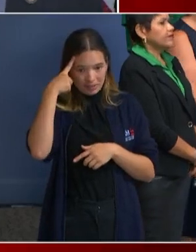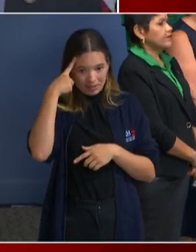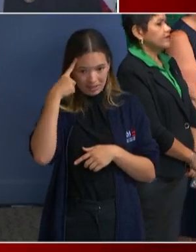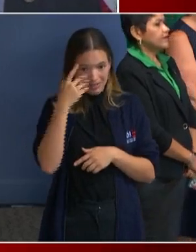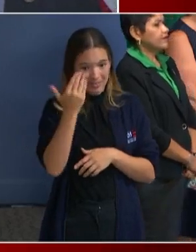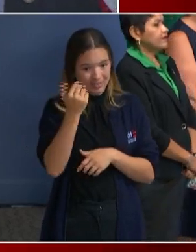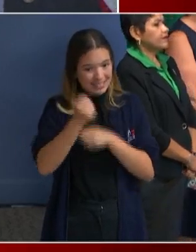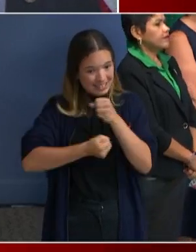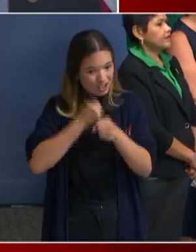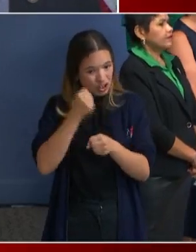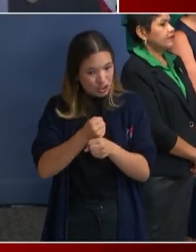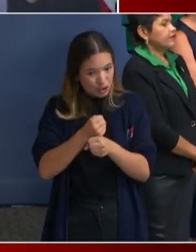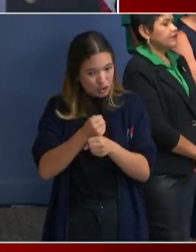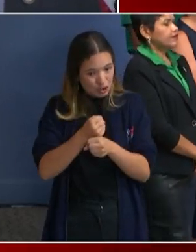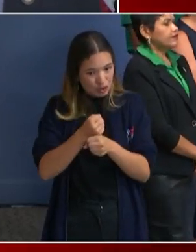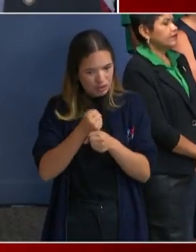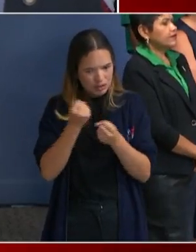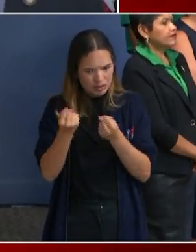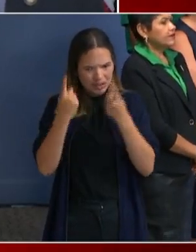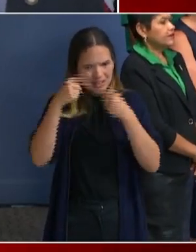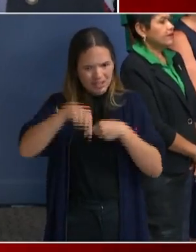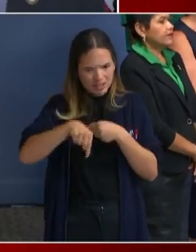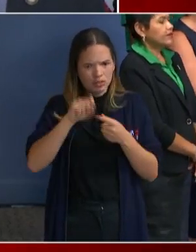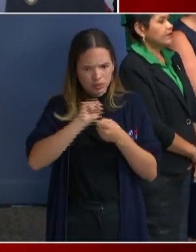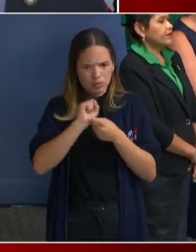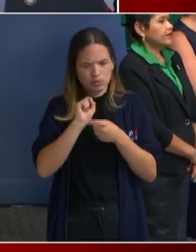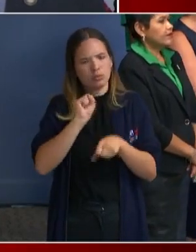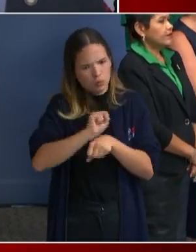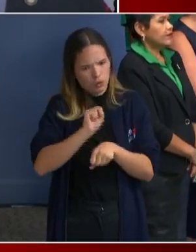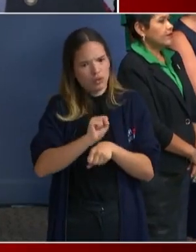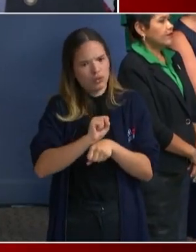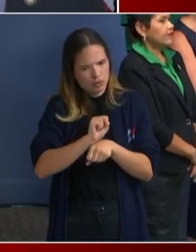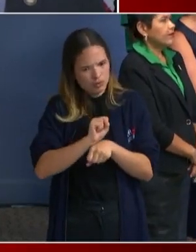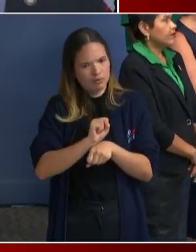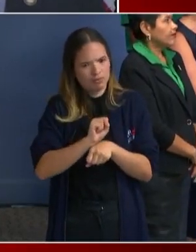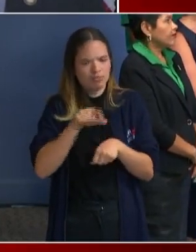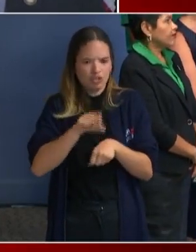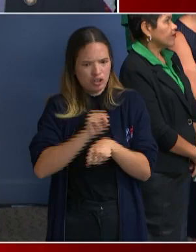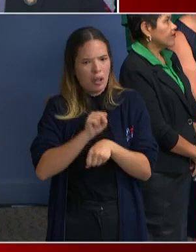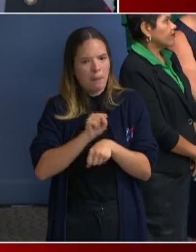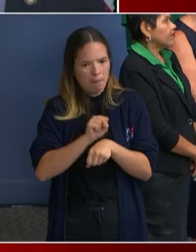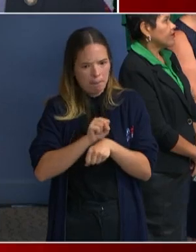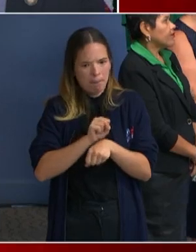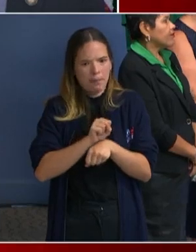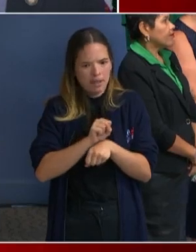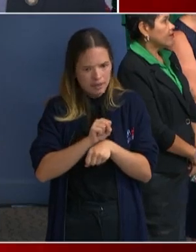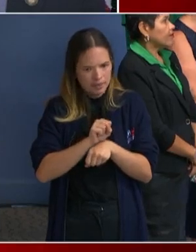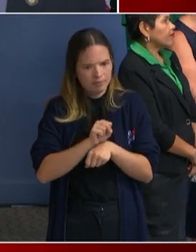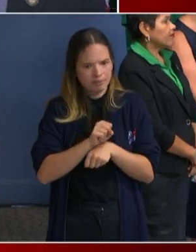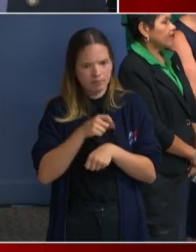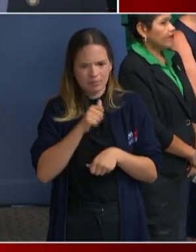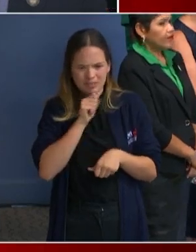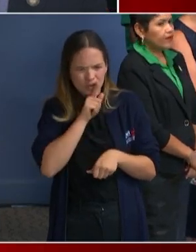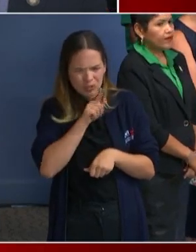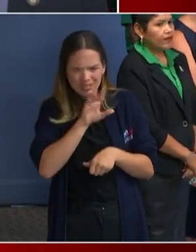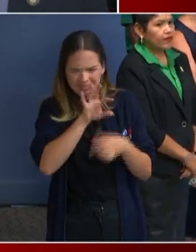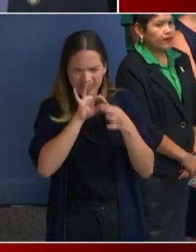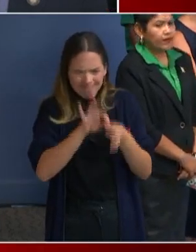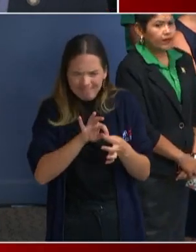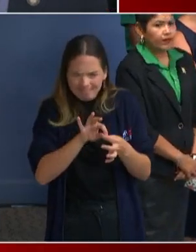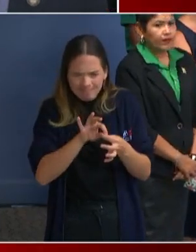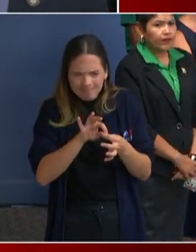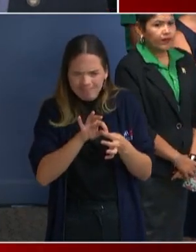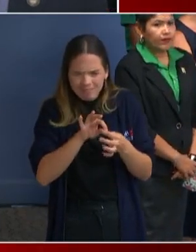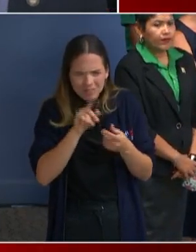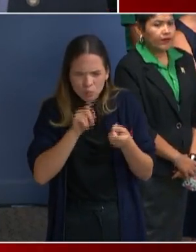aspects of the job. And I'm also not sure what you're referring to in terms of